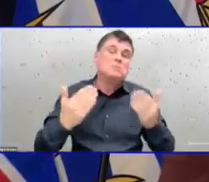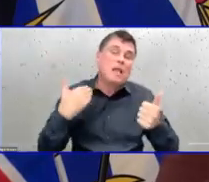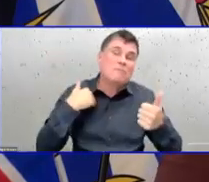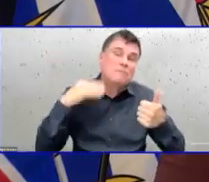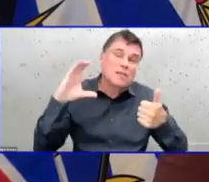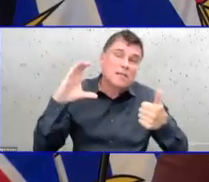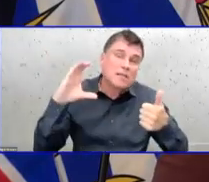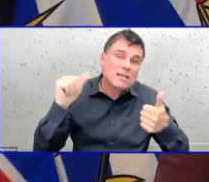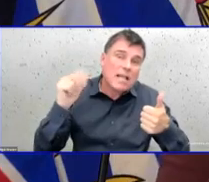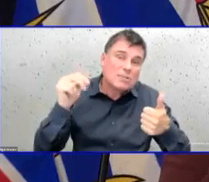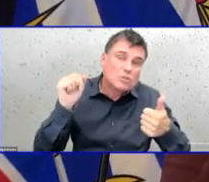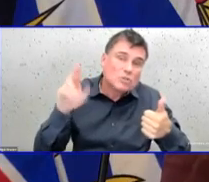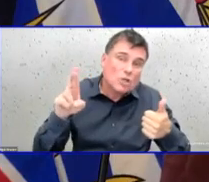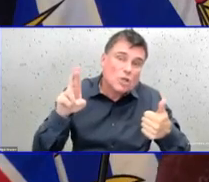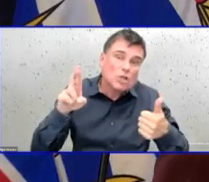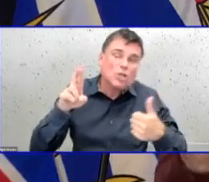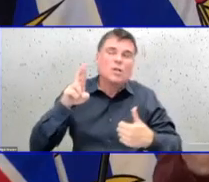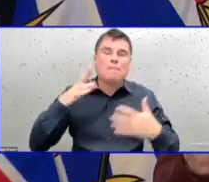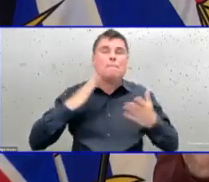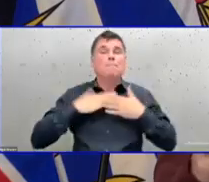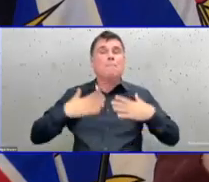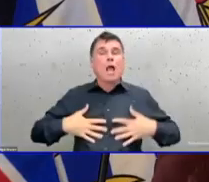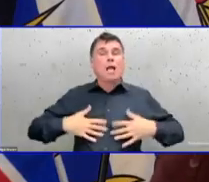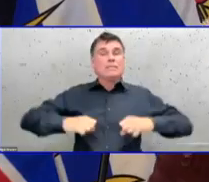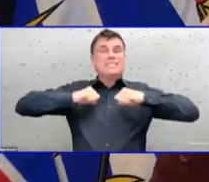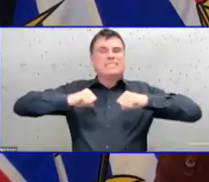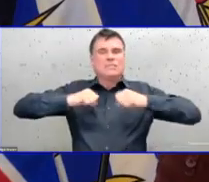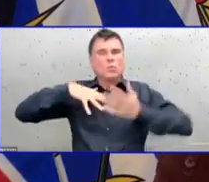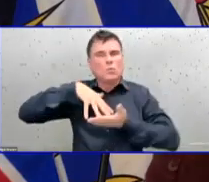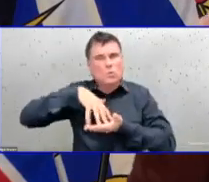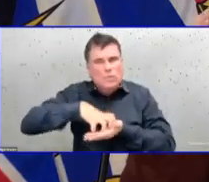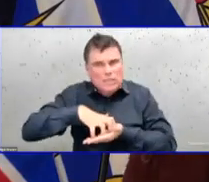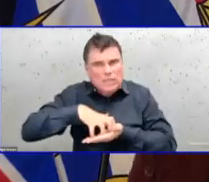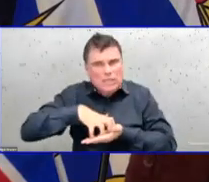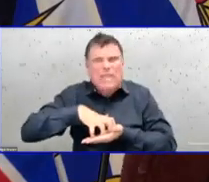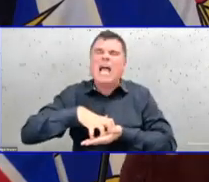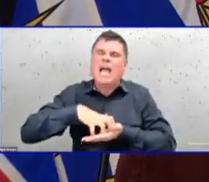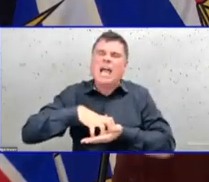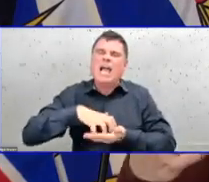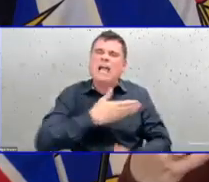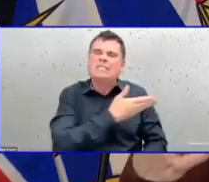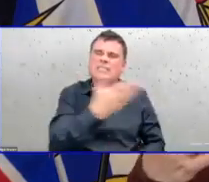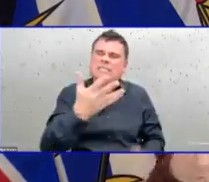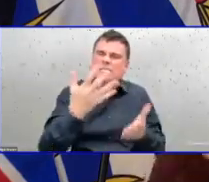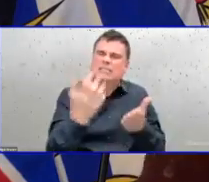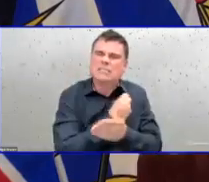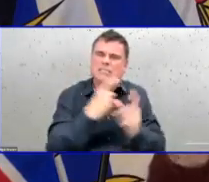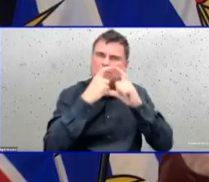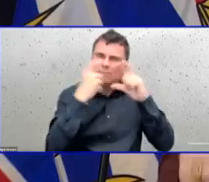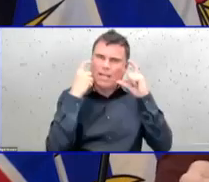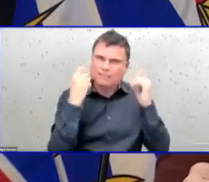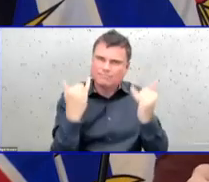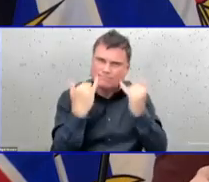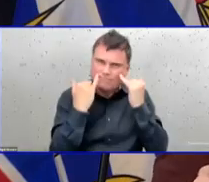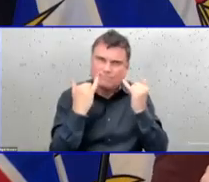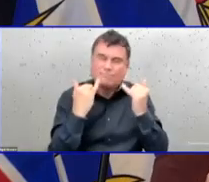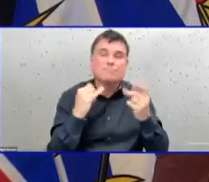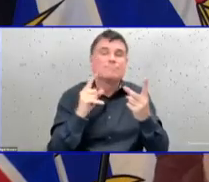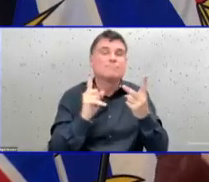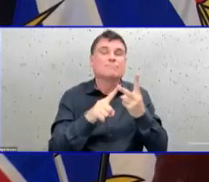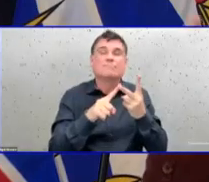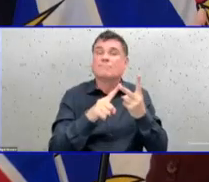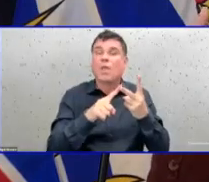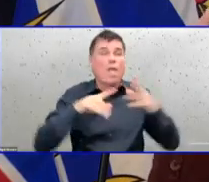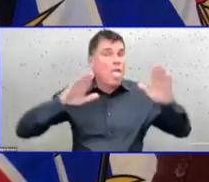masks, it includes staying away from others who are non-immunized, particularly in those crowded indoor settings where we don't know the people around us.